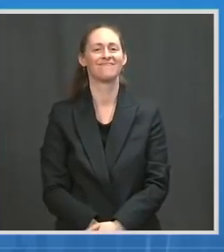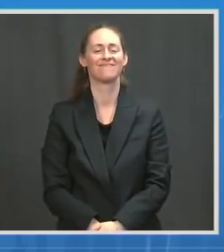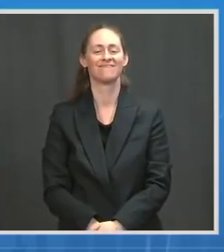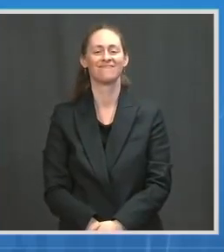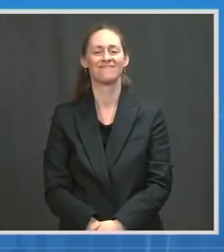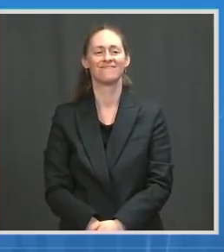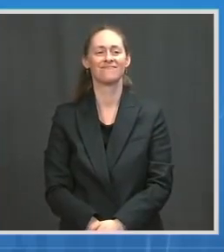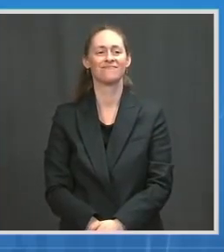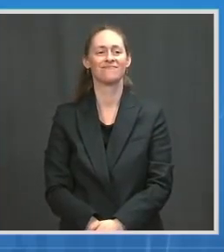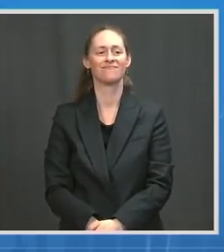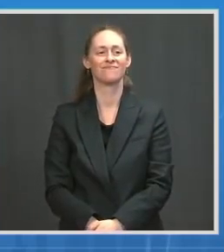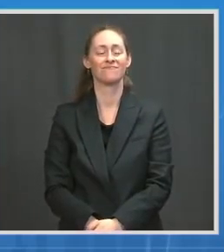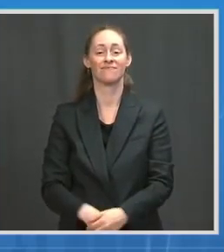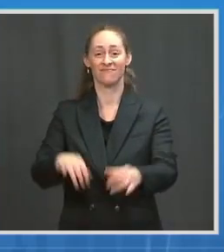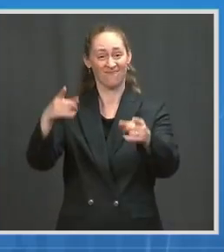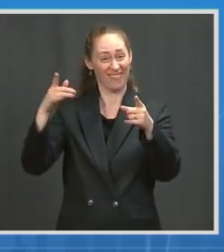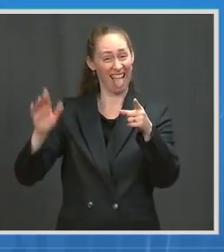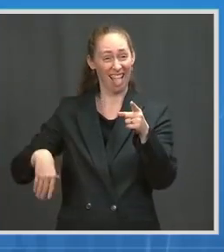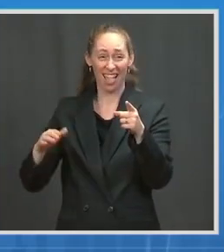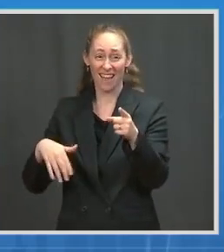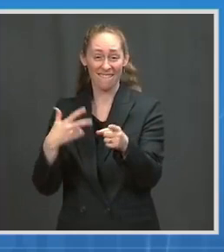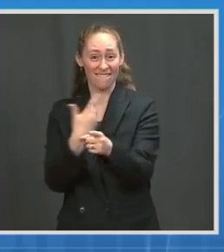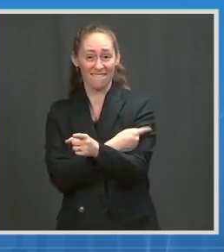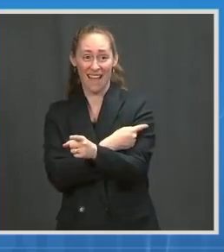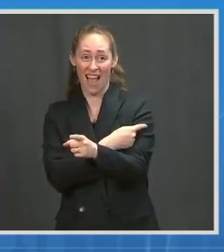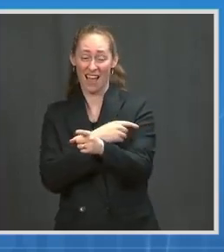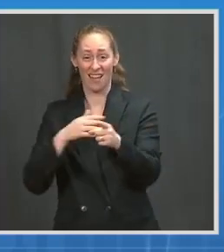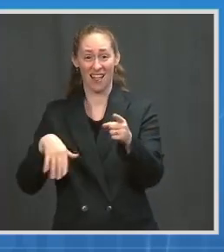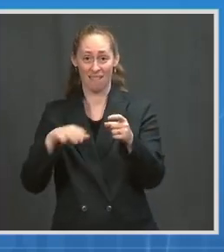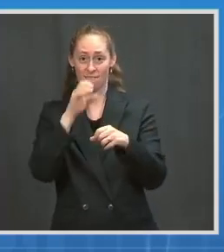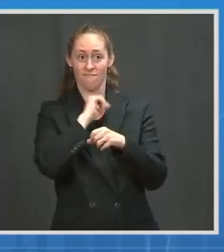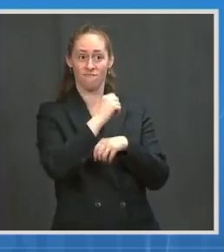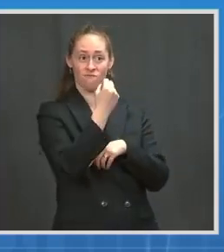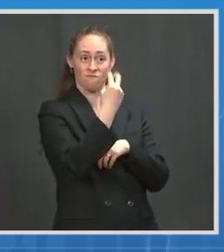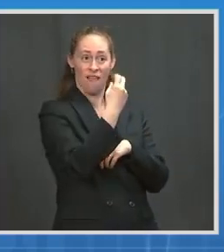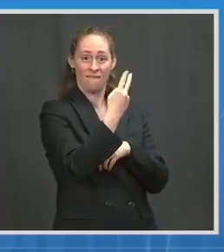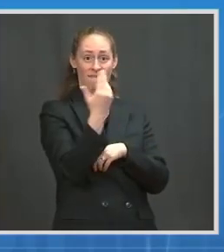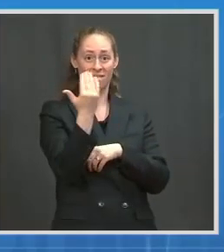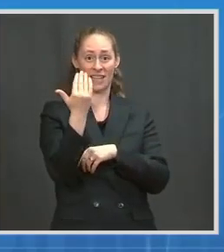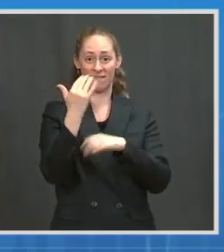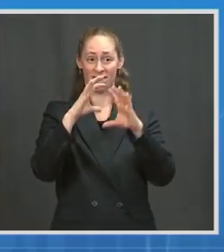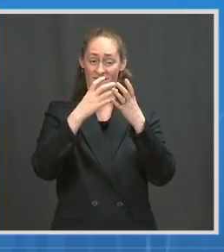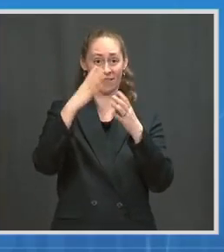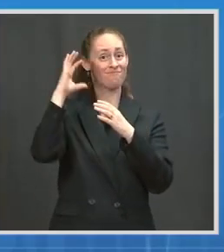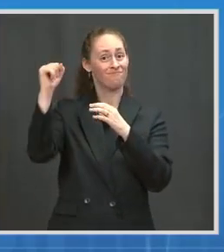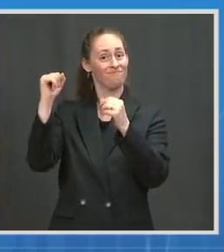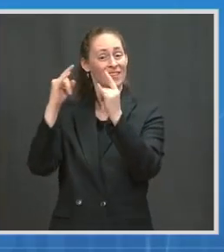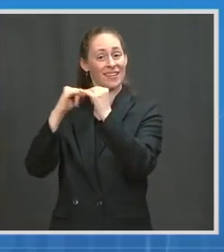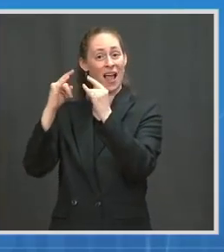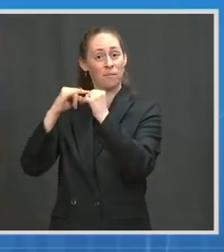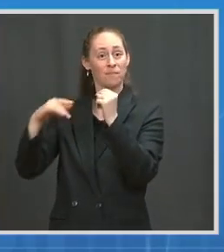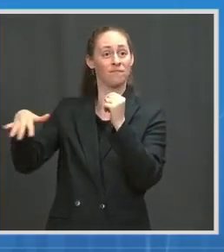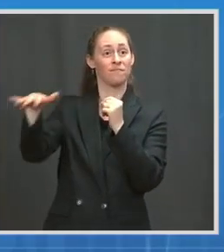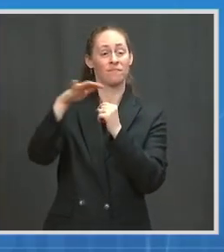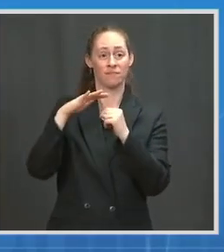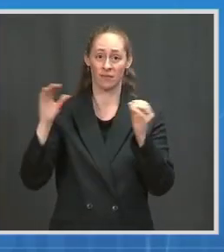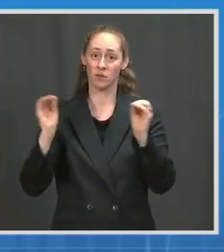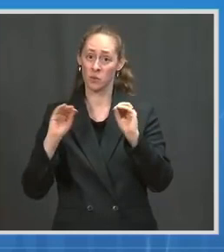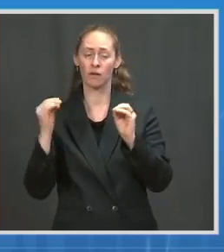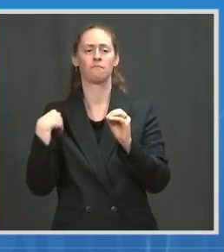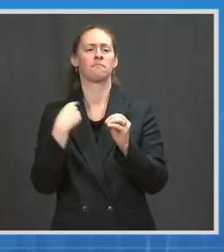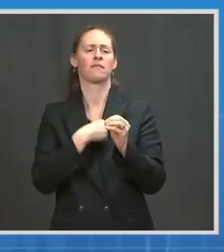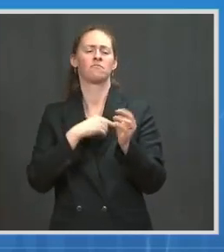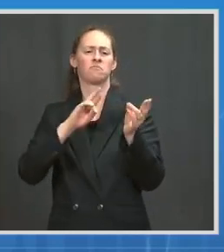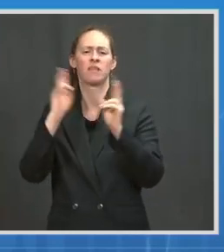are unvaccinated. So those who are 12 and under who are attending camp. And we have some availability of where, not wearing your mask